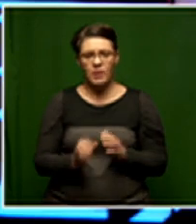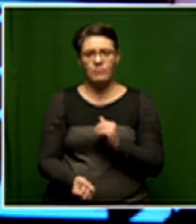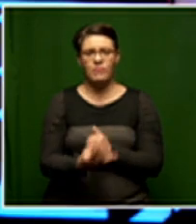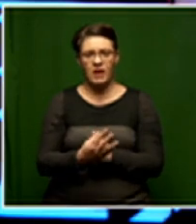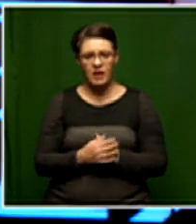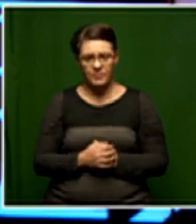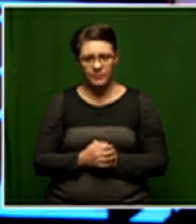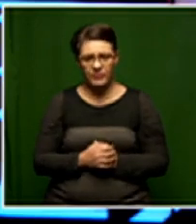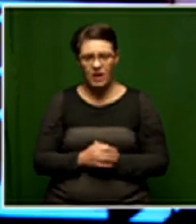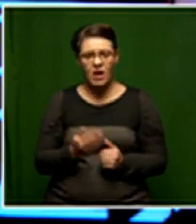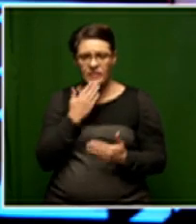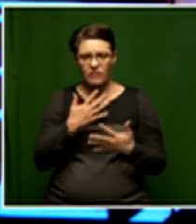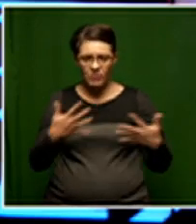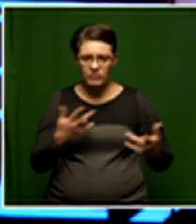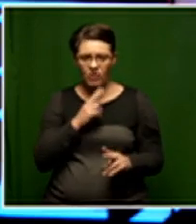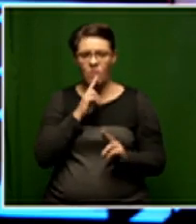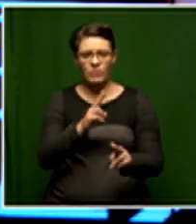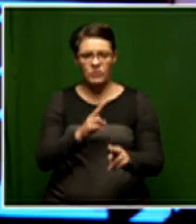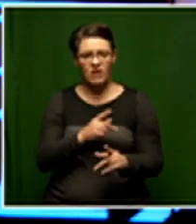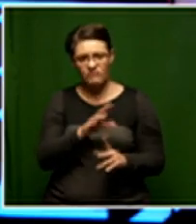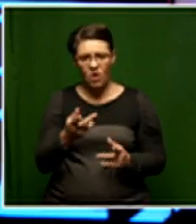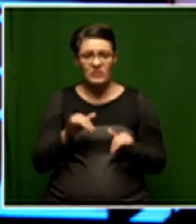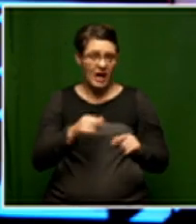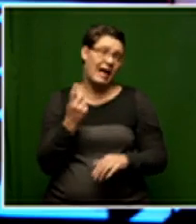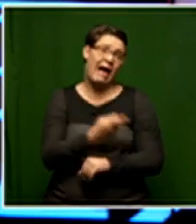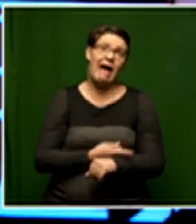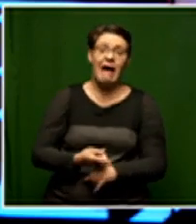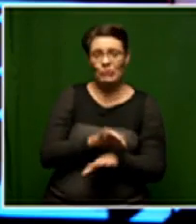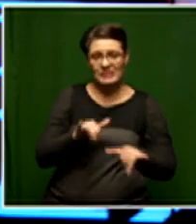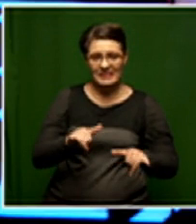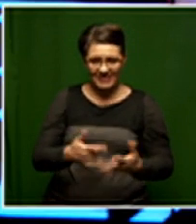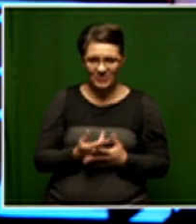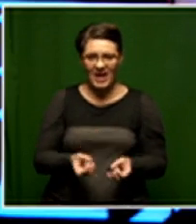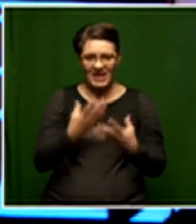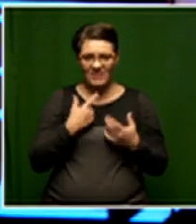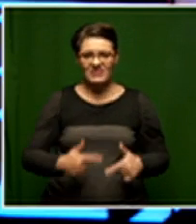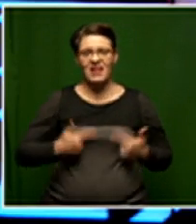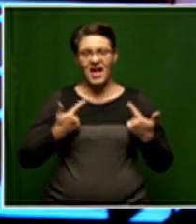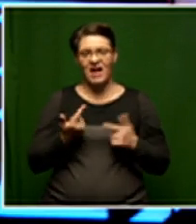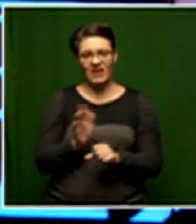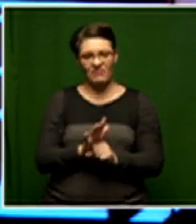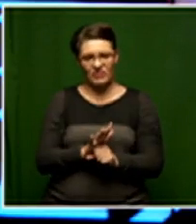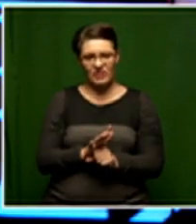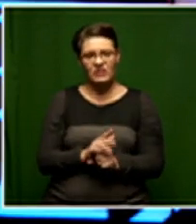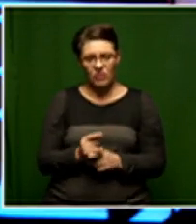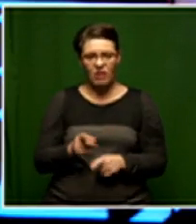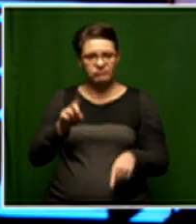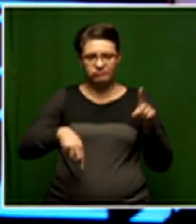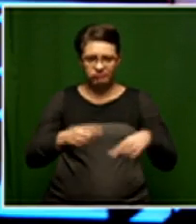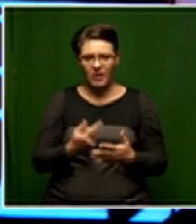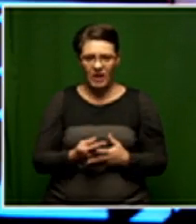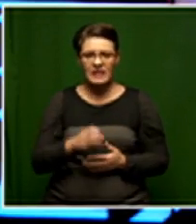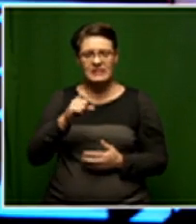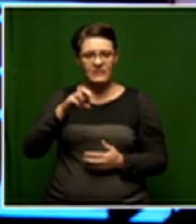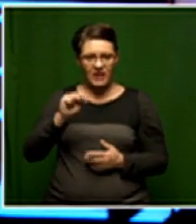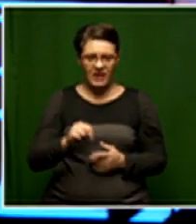Thank you very much to all our reporters for staying up for hours, of course, giving us live coverage as those results continue to trickle in. Let's go back